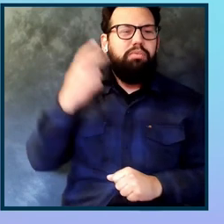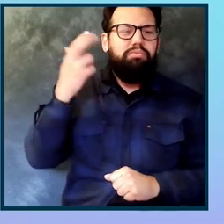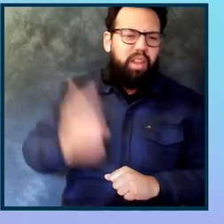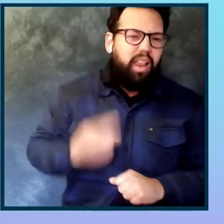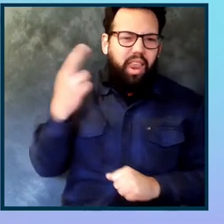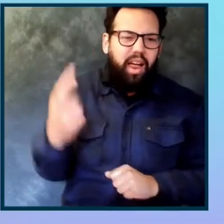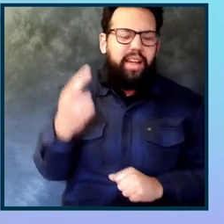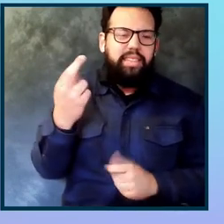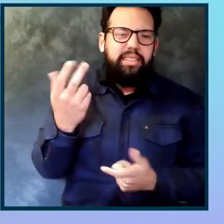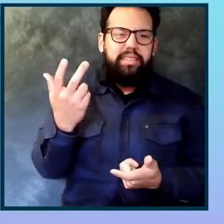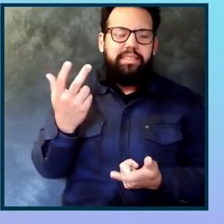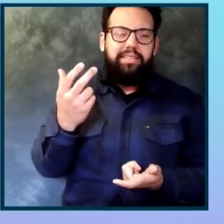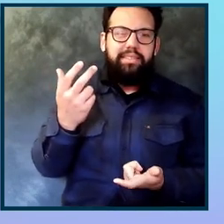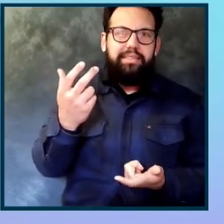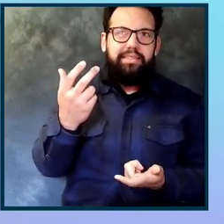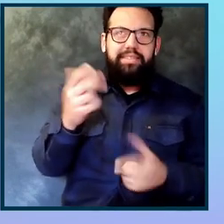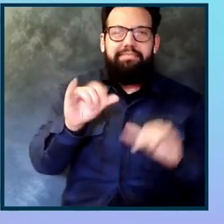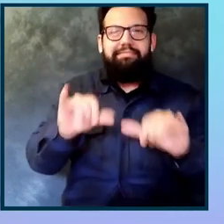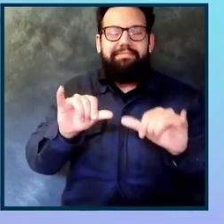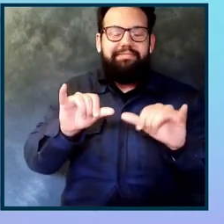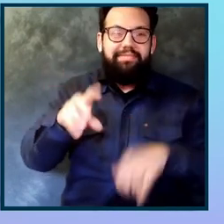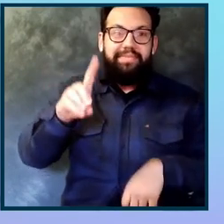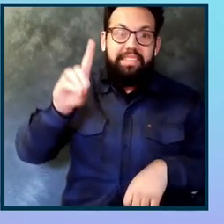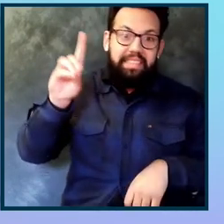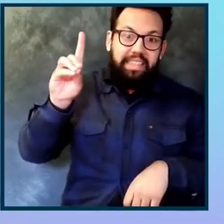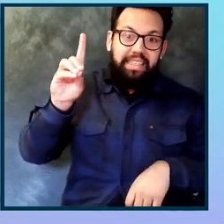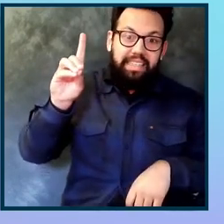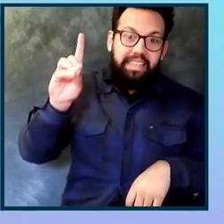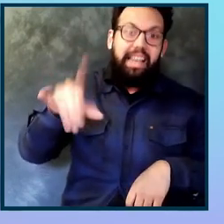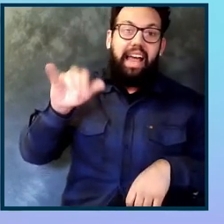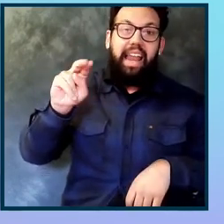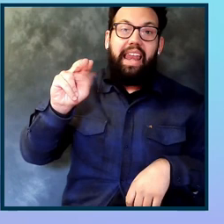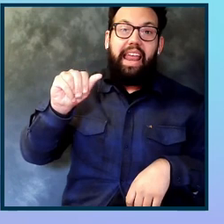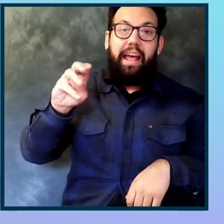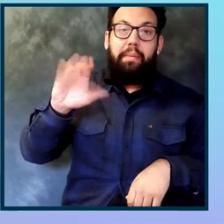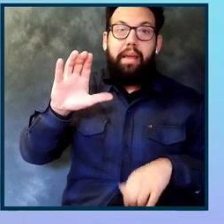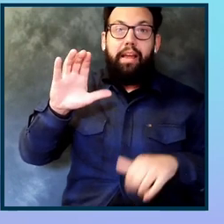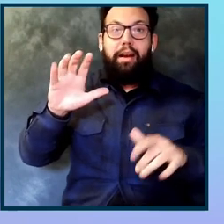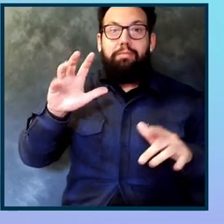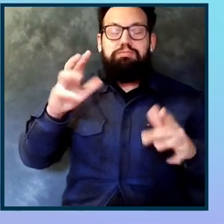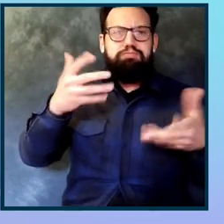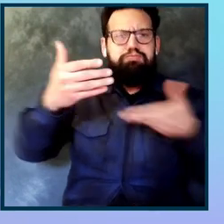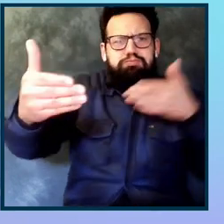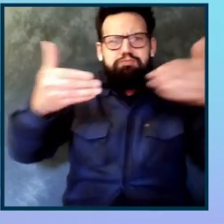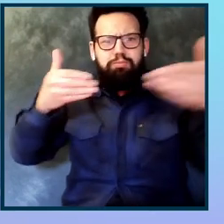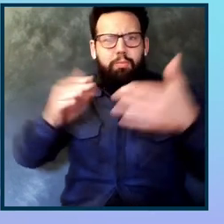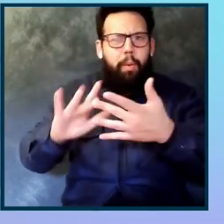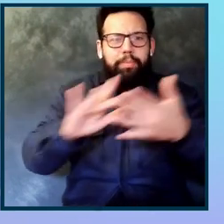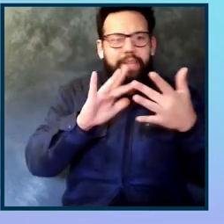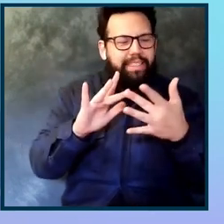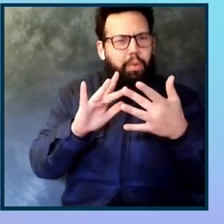really new thing or not so new thing, but something that we need to be able to handle. And we do have a session in